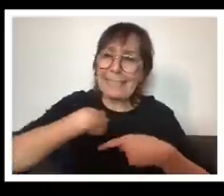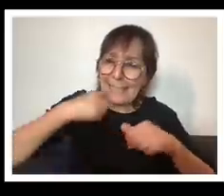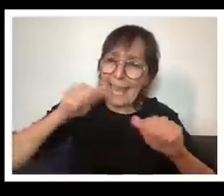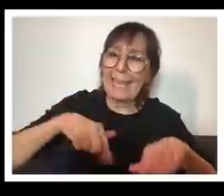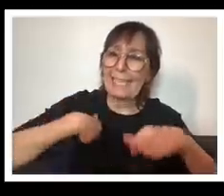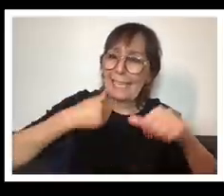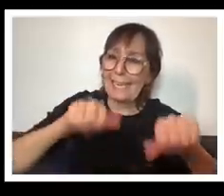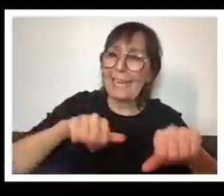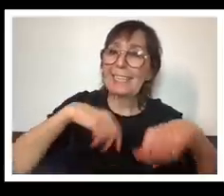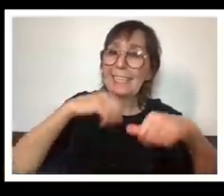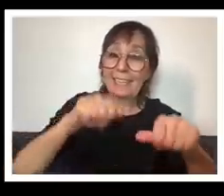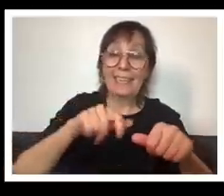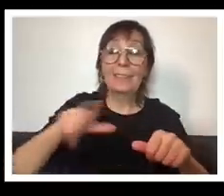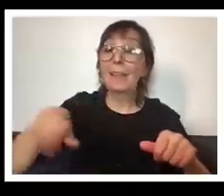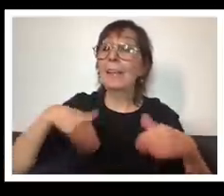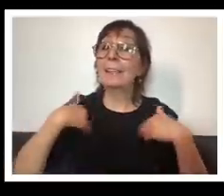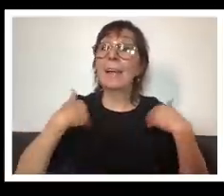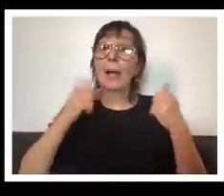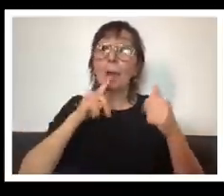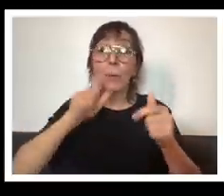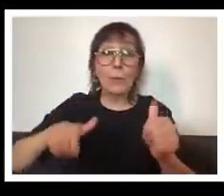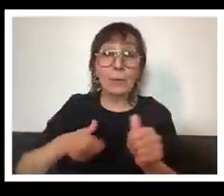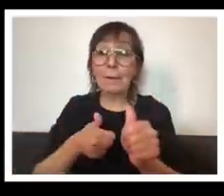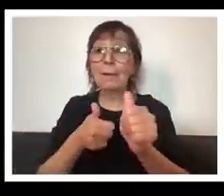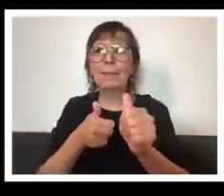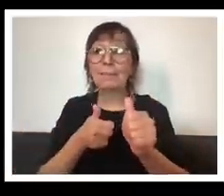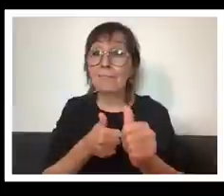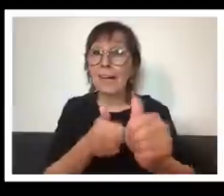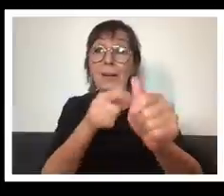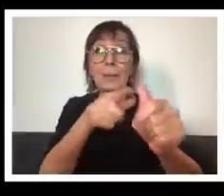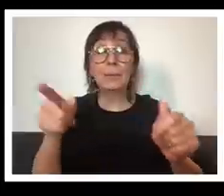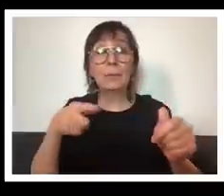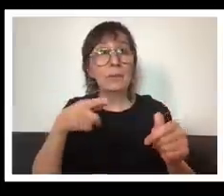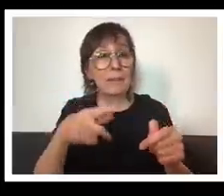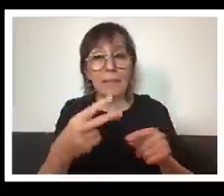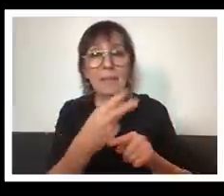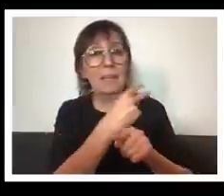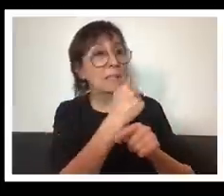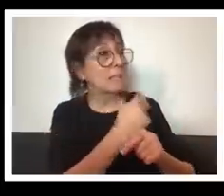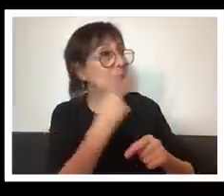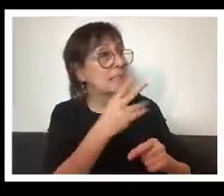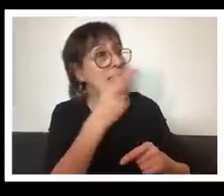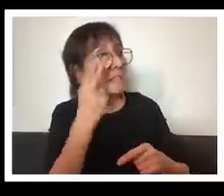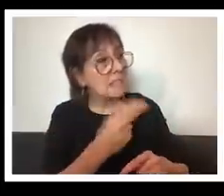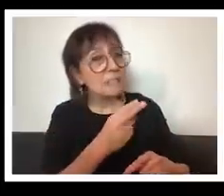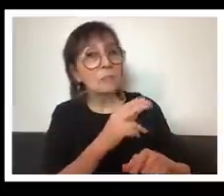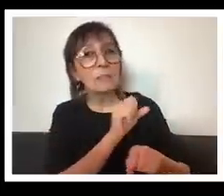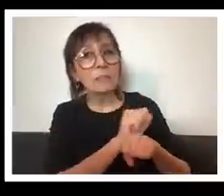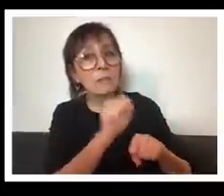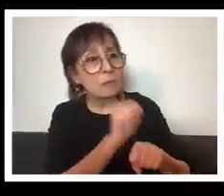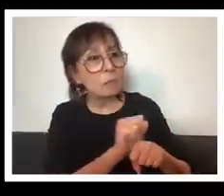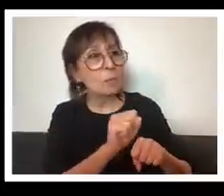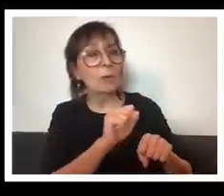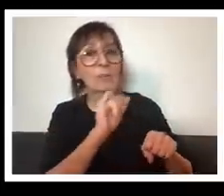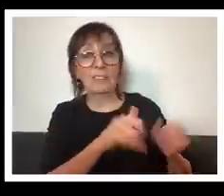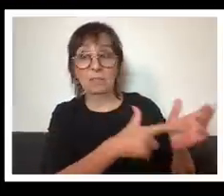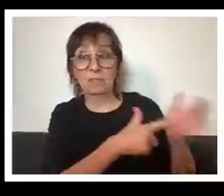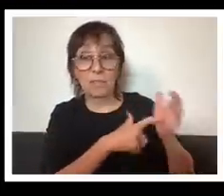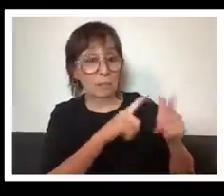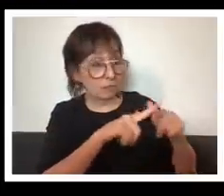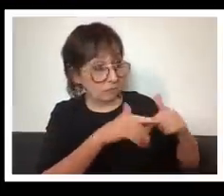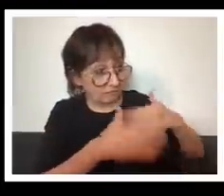behind you guys uh so that they know the history and the the work and the effort that was required and the work that remains